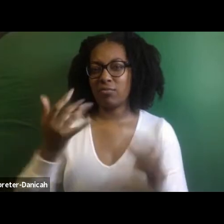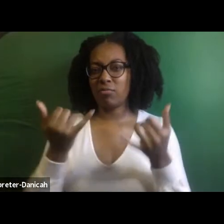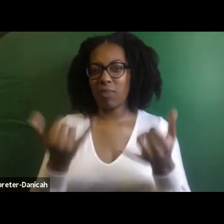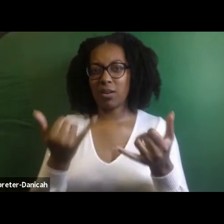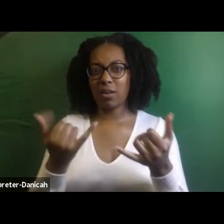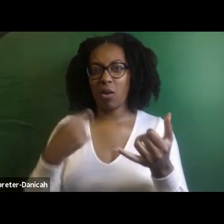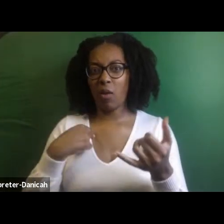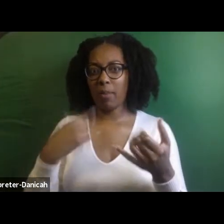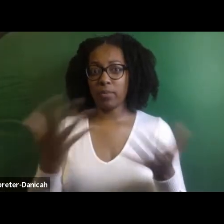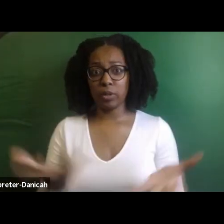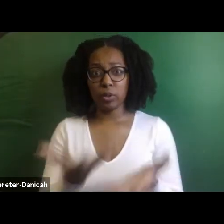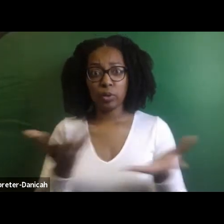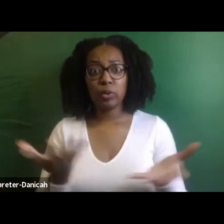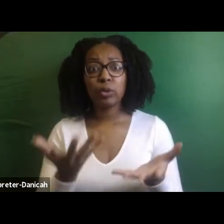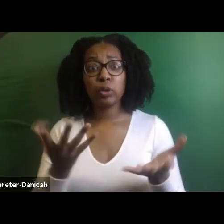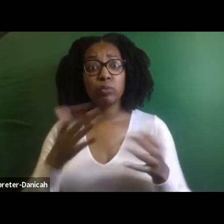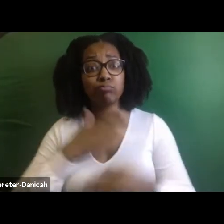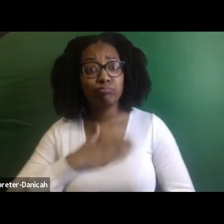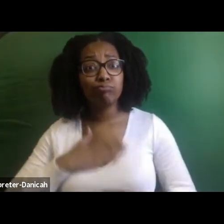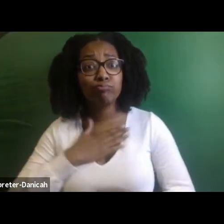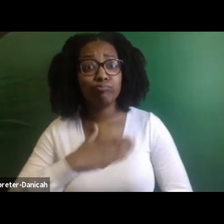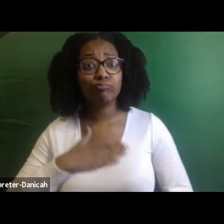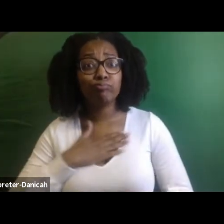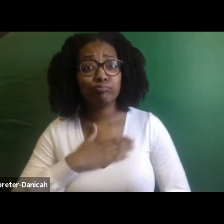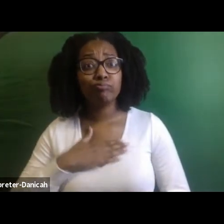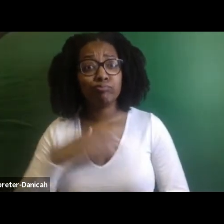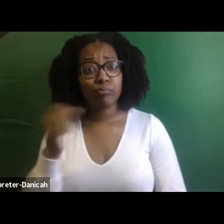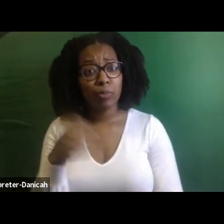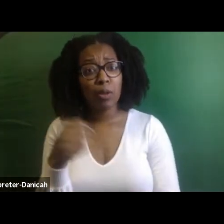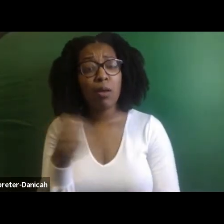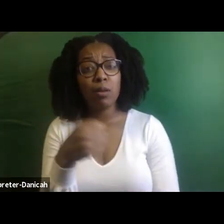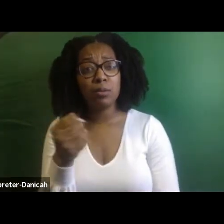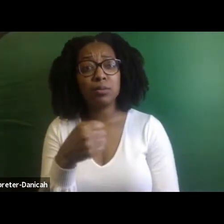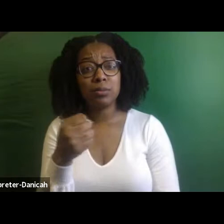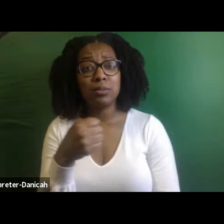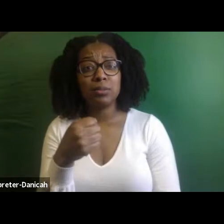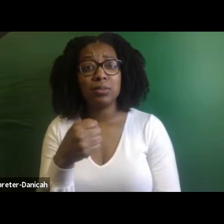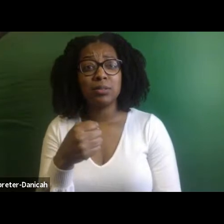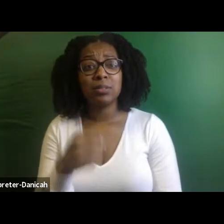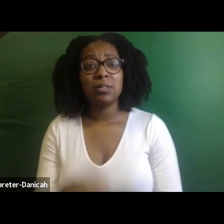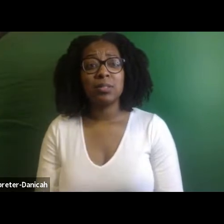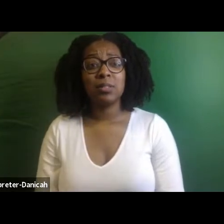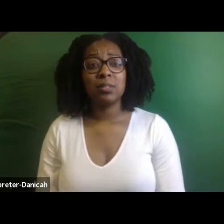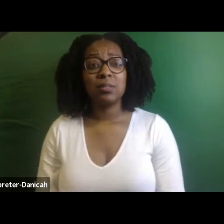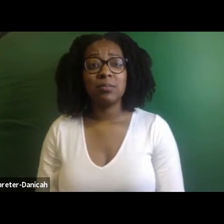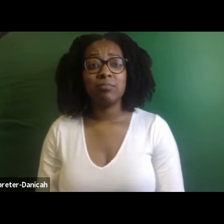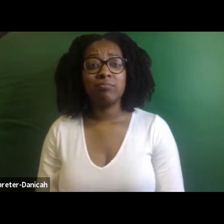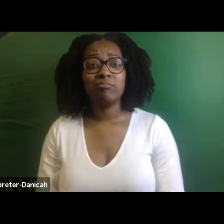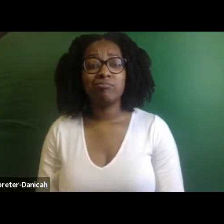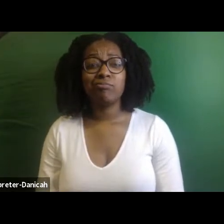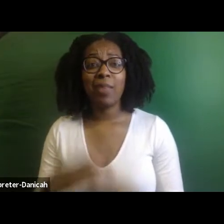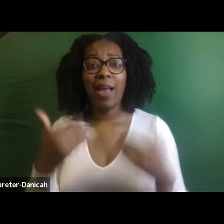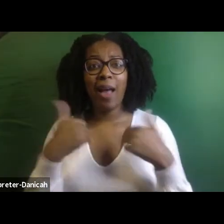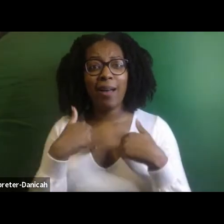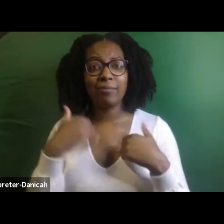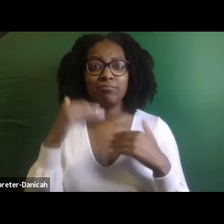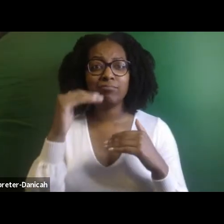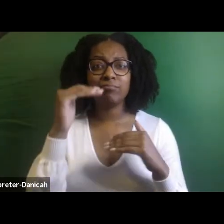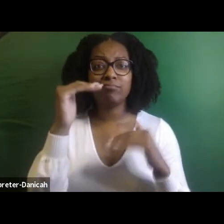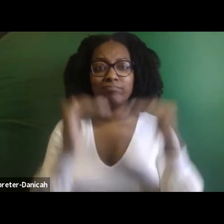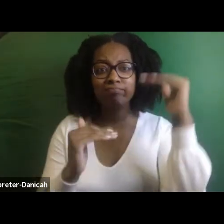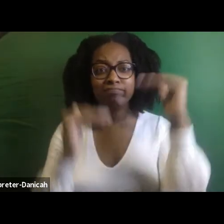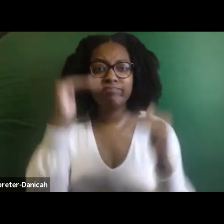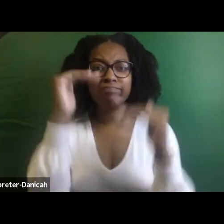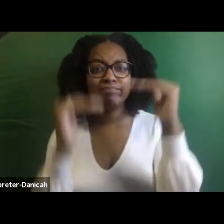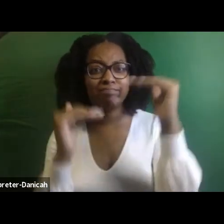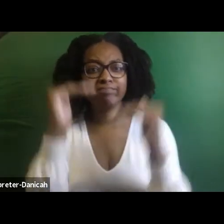the most part. It's contradictory. It's sexy. It's, um, but it's inequalities and injustices just like everywhere else.